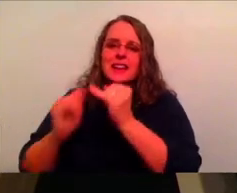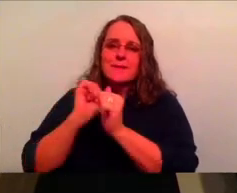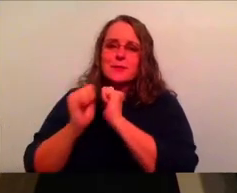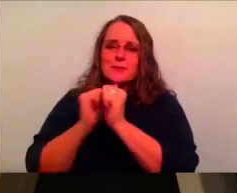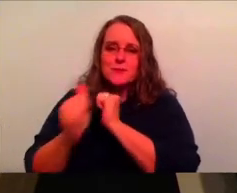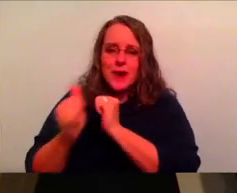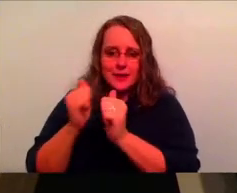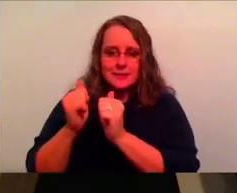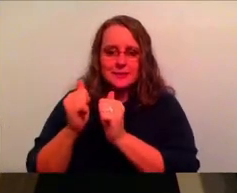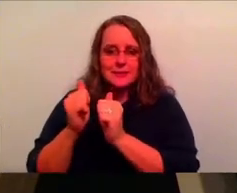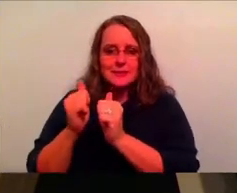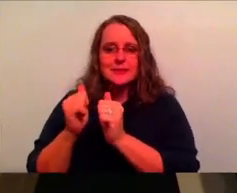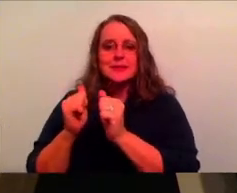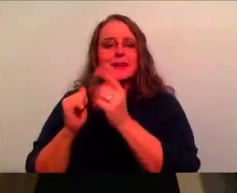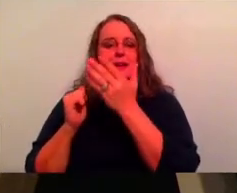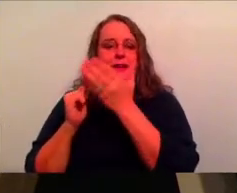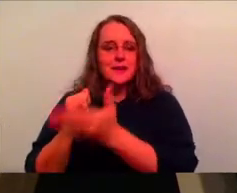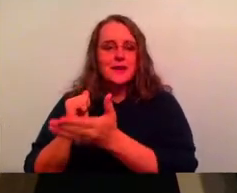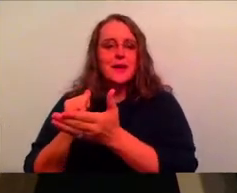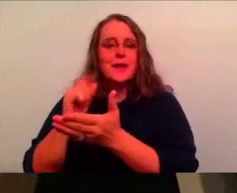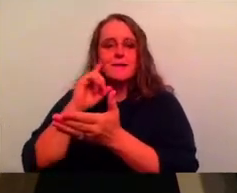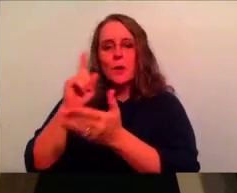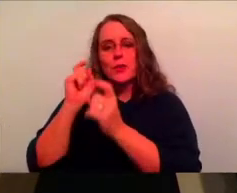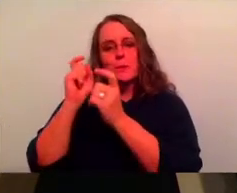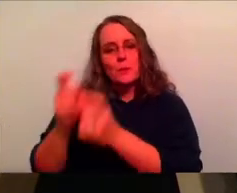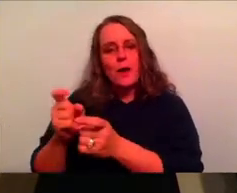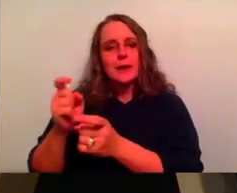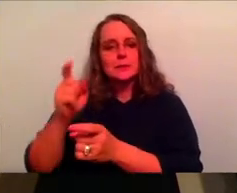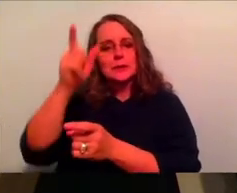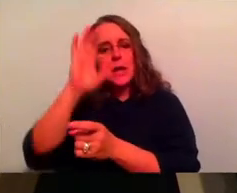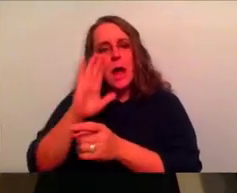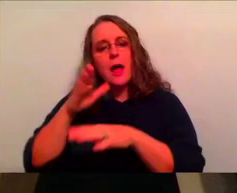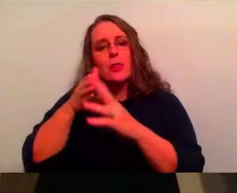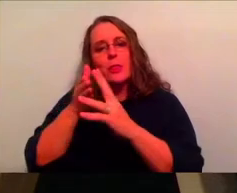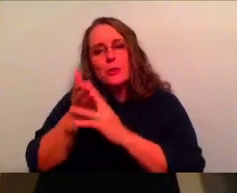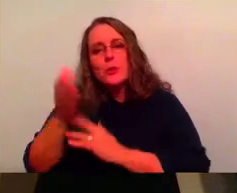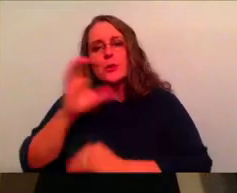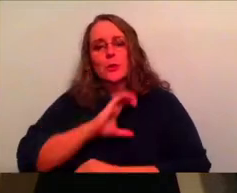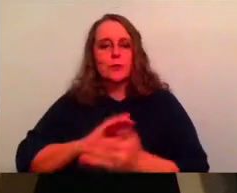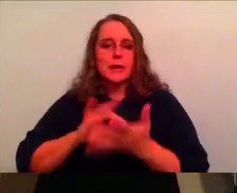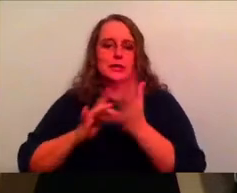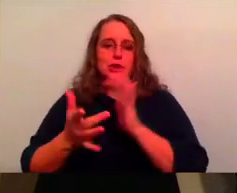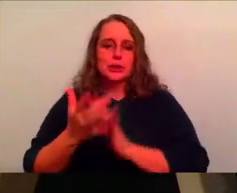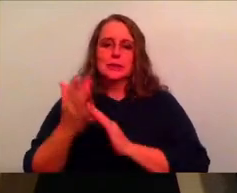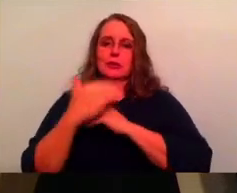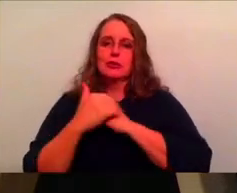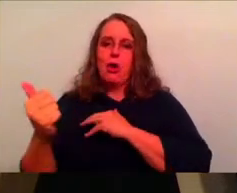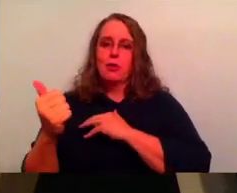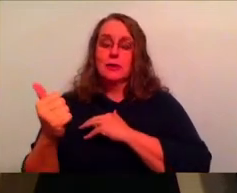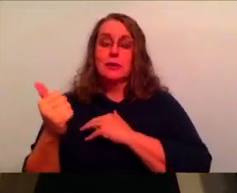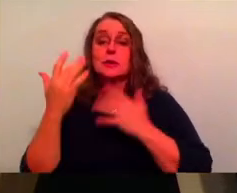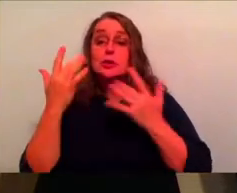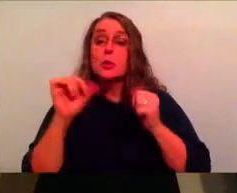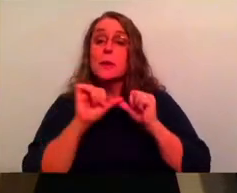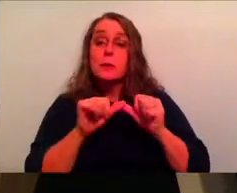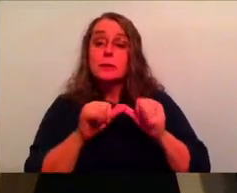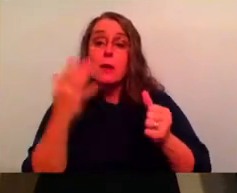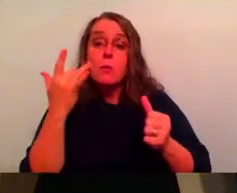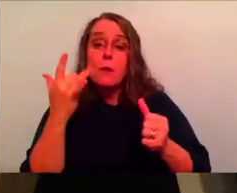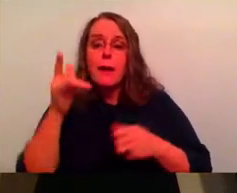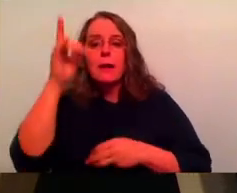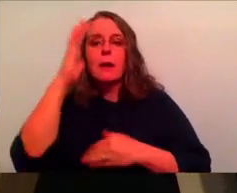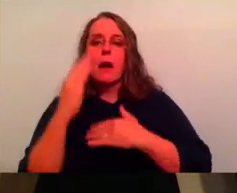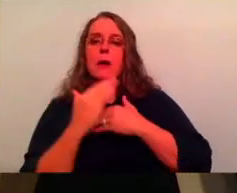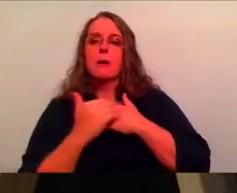Christ Jesus is calling us. Yeah. No, we press on because God has called us to, it's